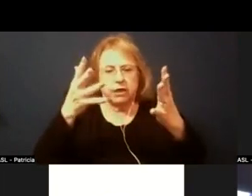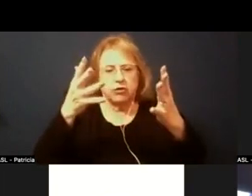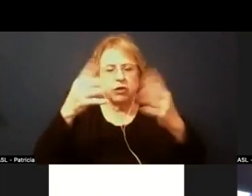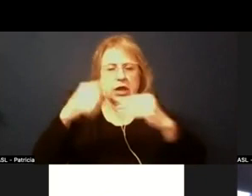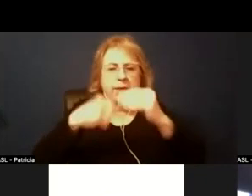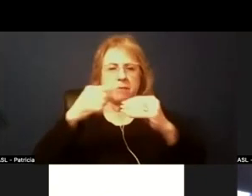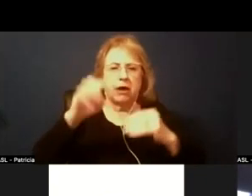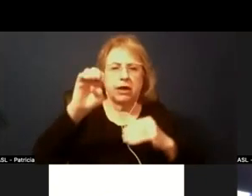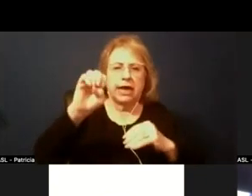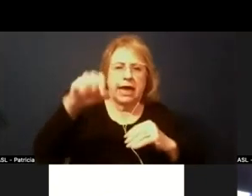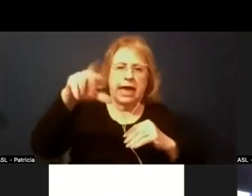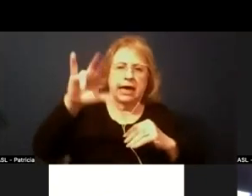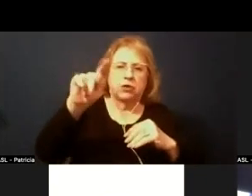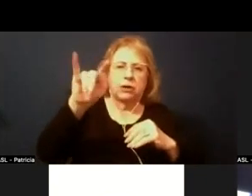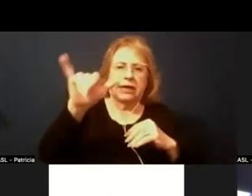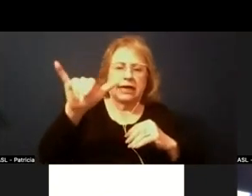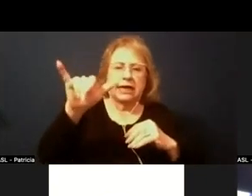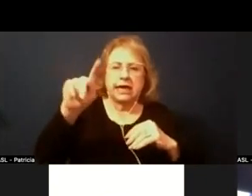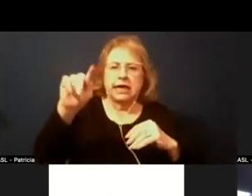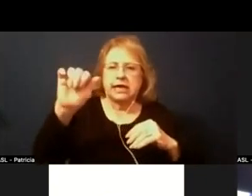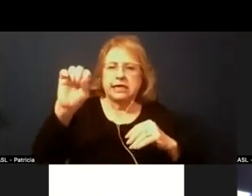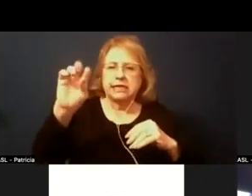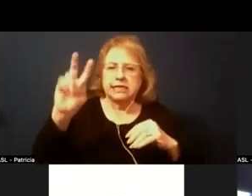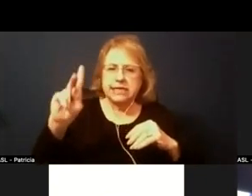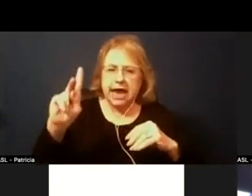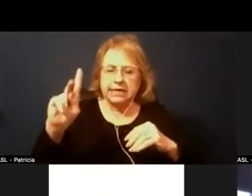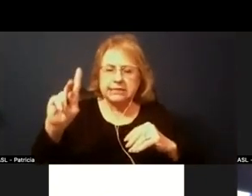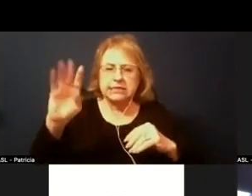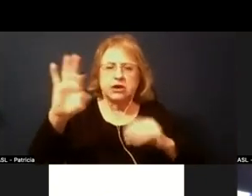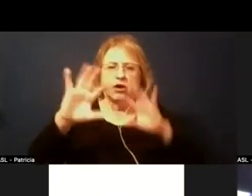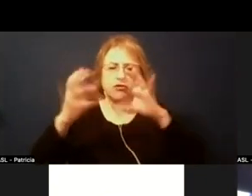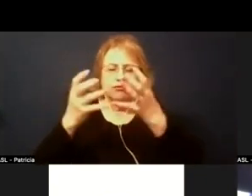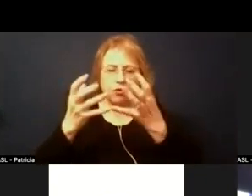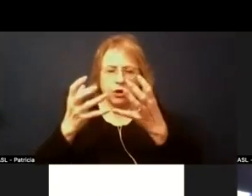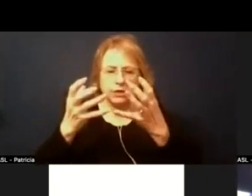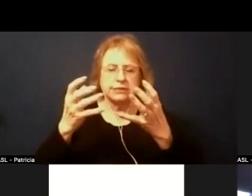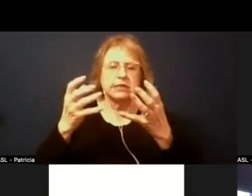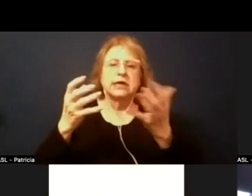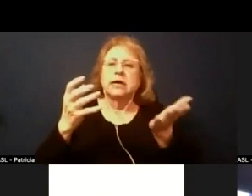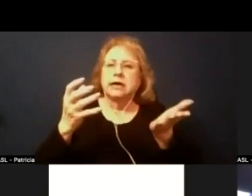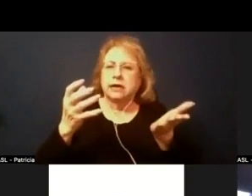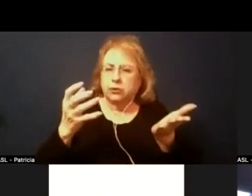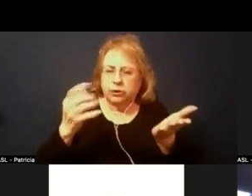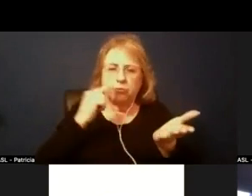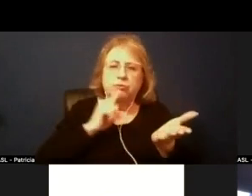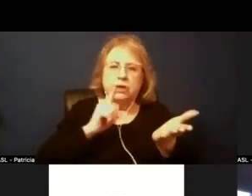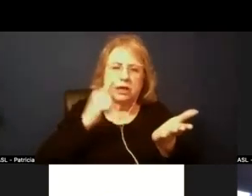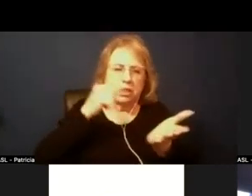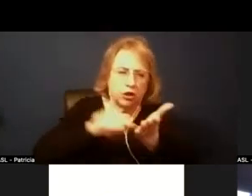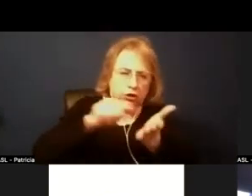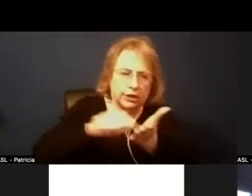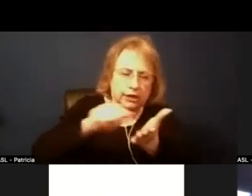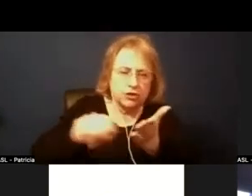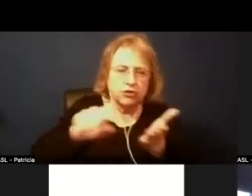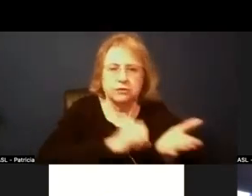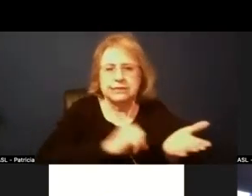task force spent so much time digging into staffing and there was a lot of work um so maybe there can be kind of an update on kind of